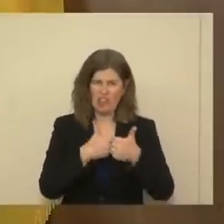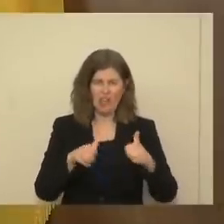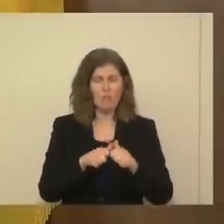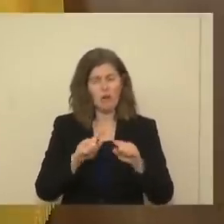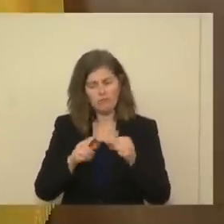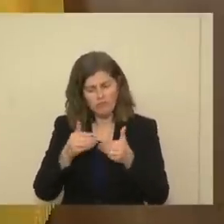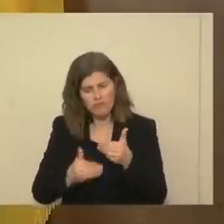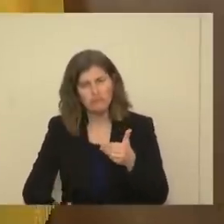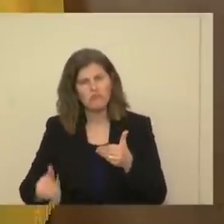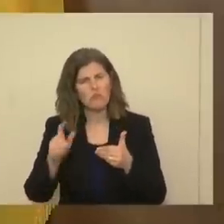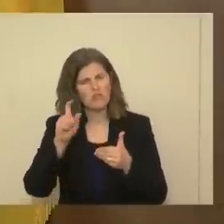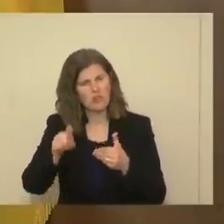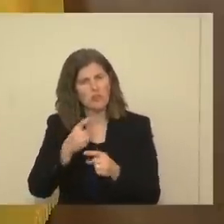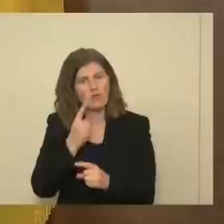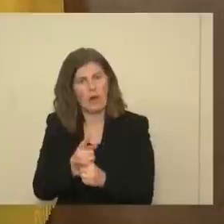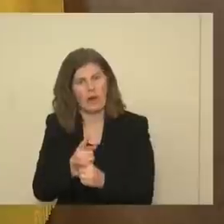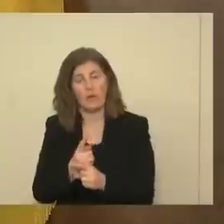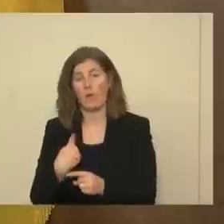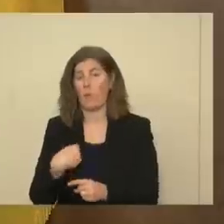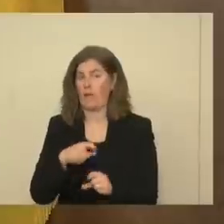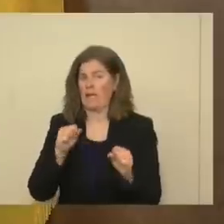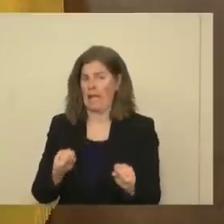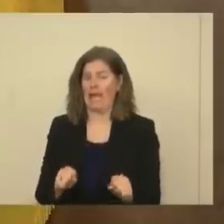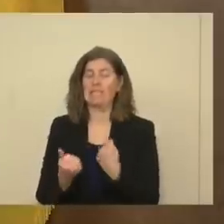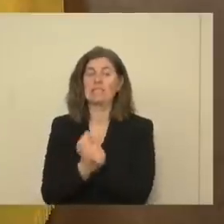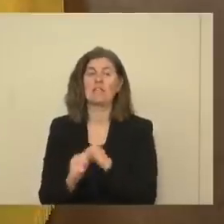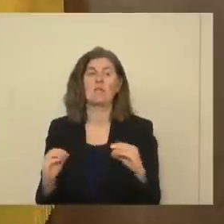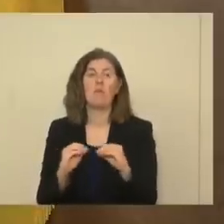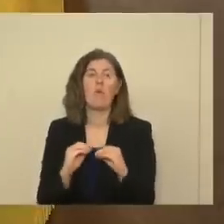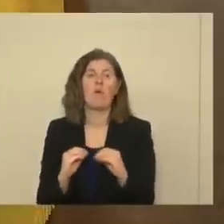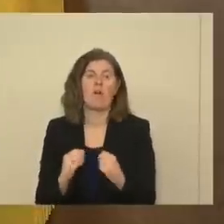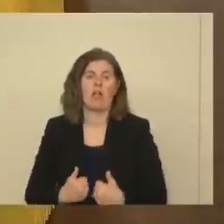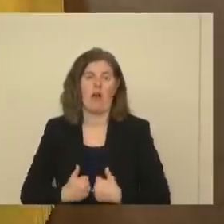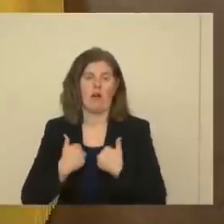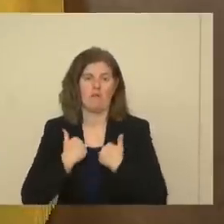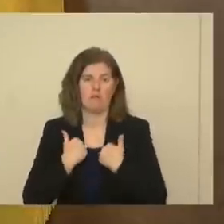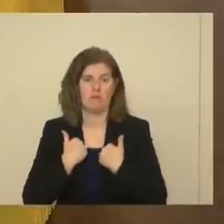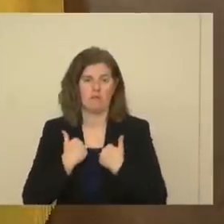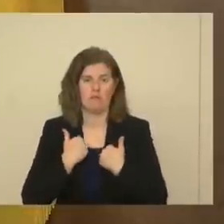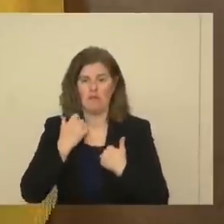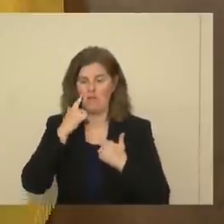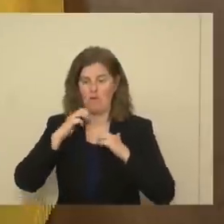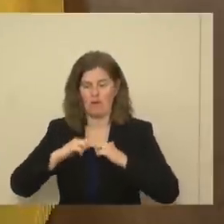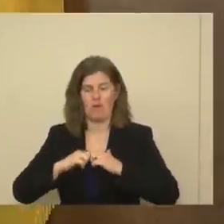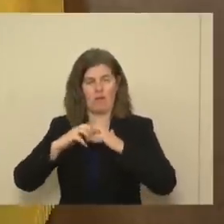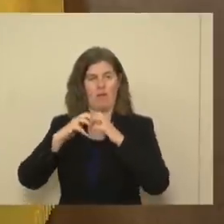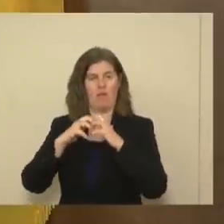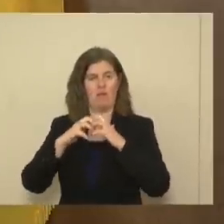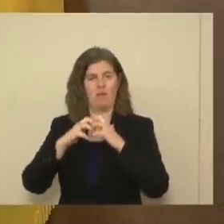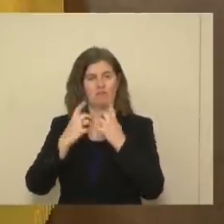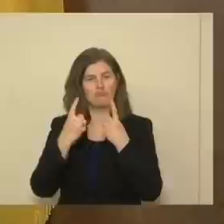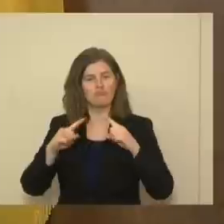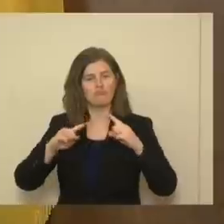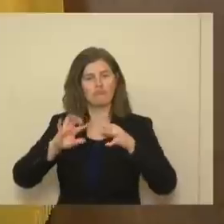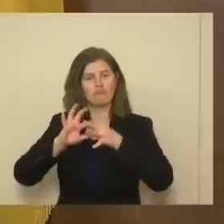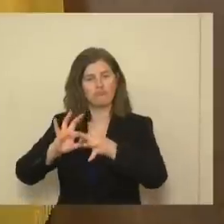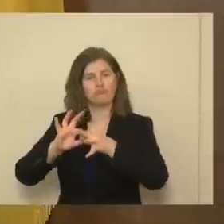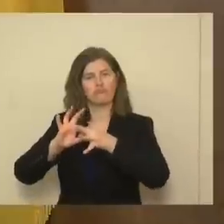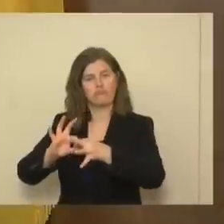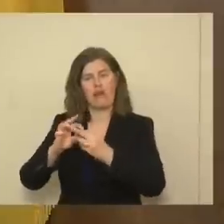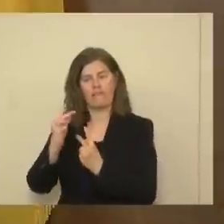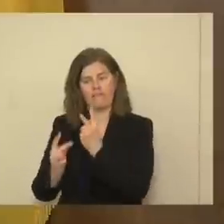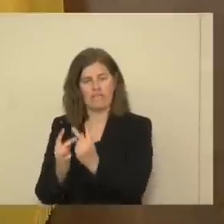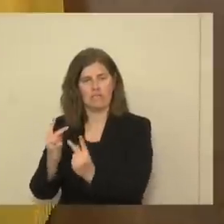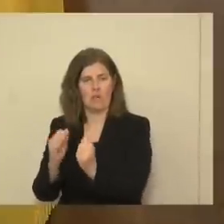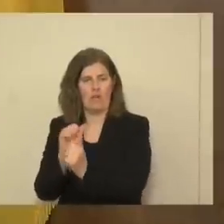right because we can save more lives by creating a productive connection and visit, and we're clear